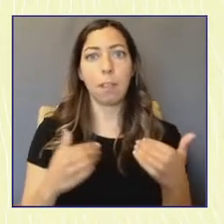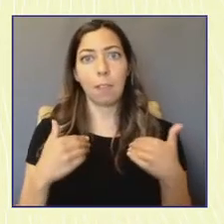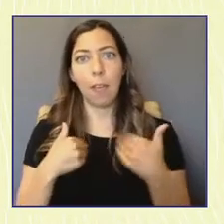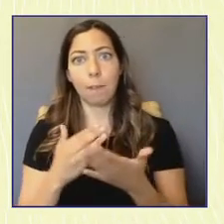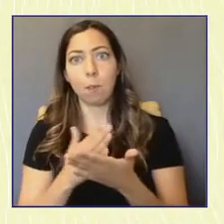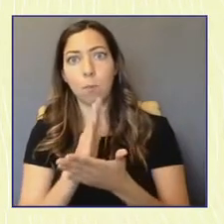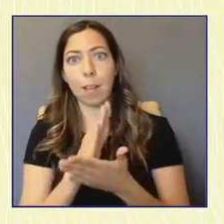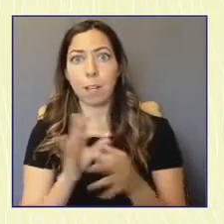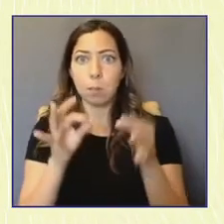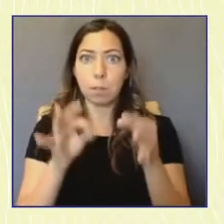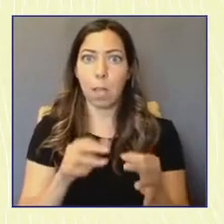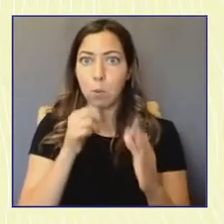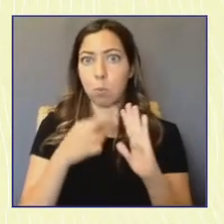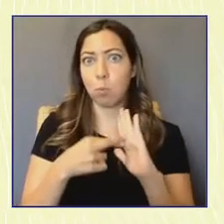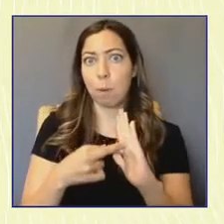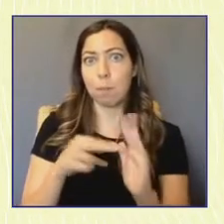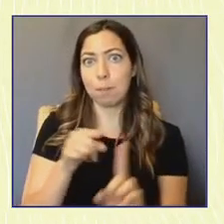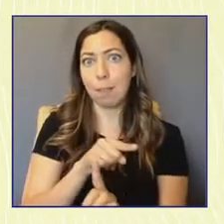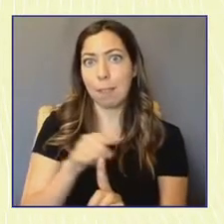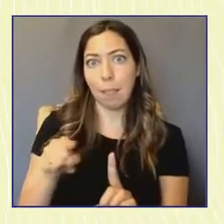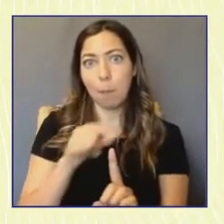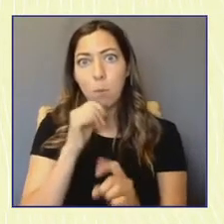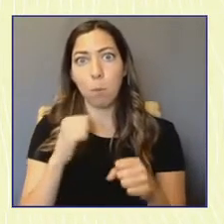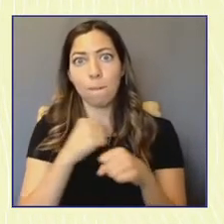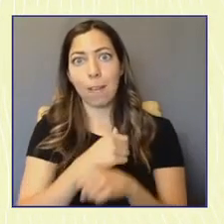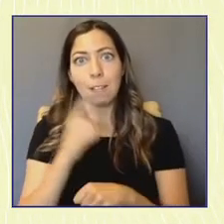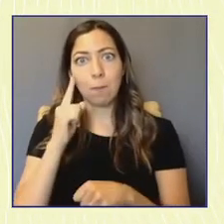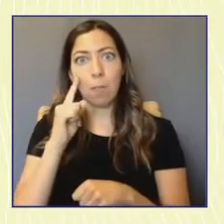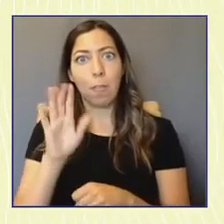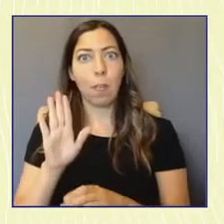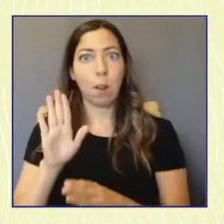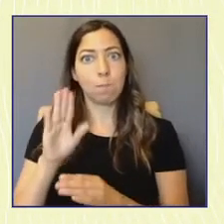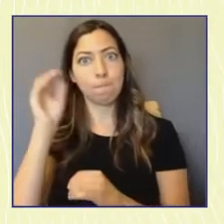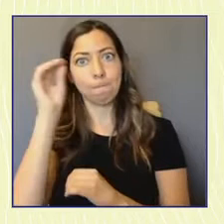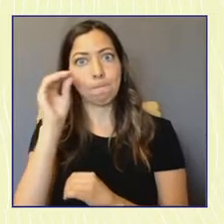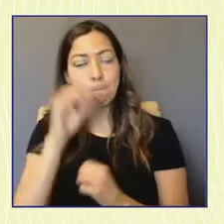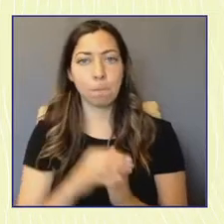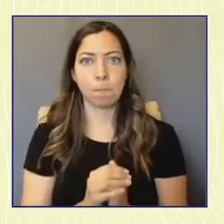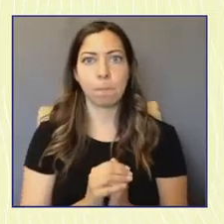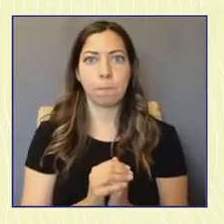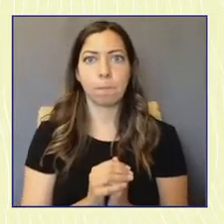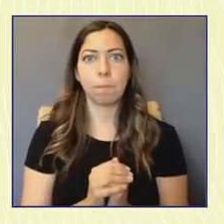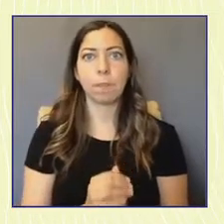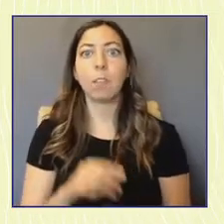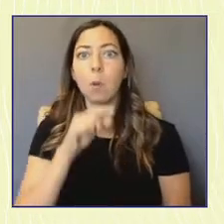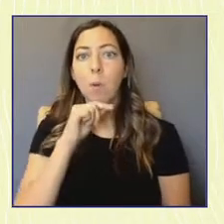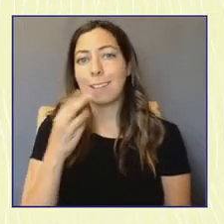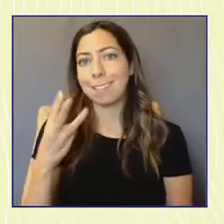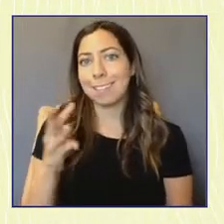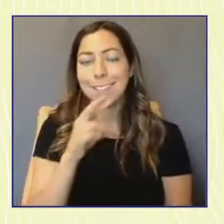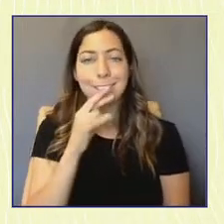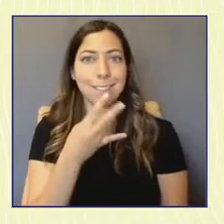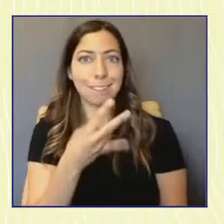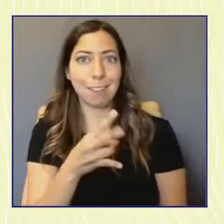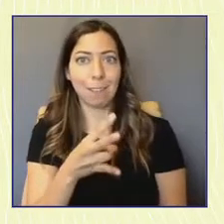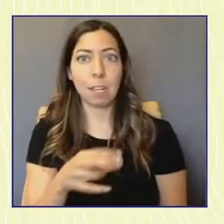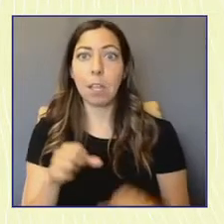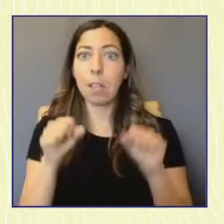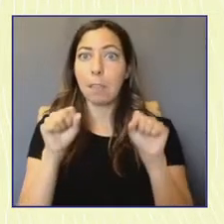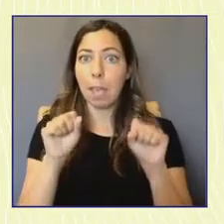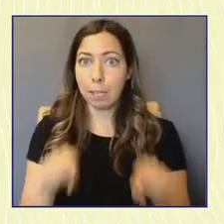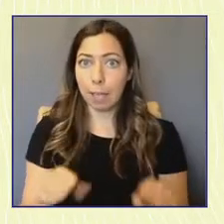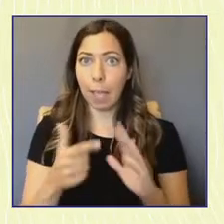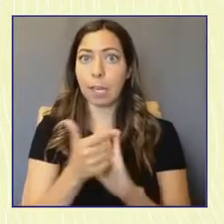who doesn't fight for their interests in government. 16 and 17 year olds are legally permitted to work,